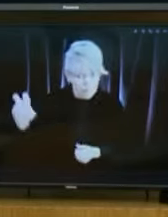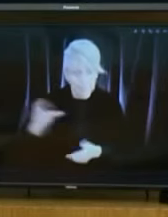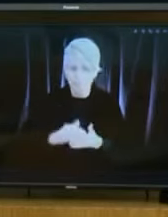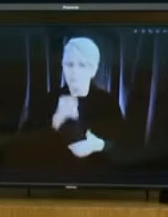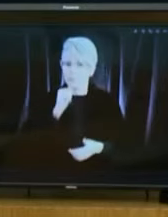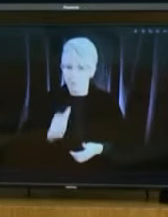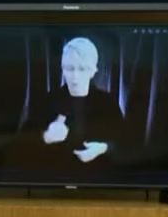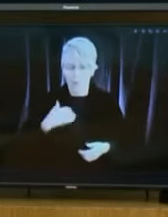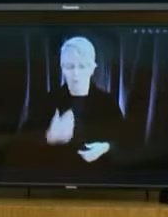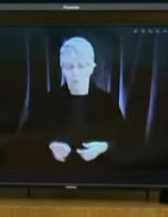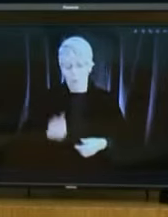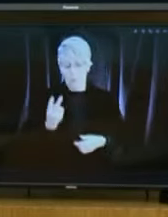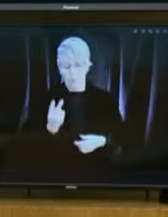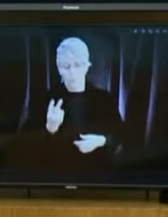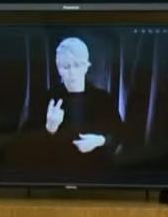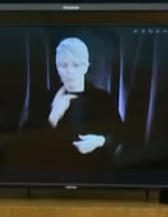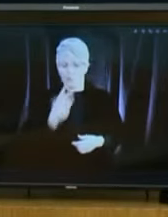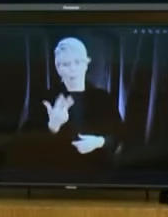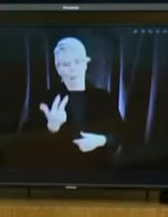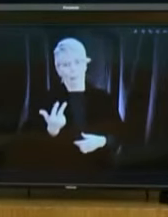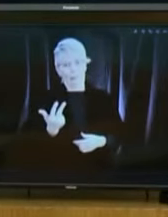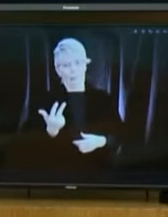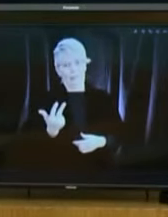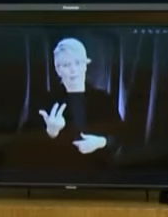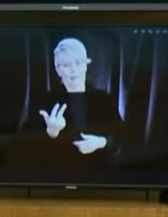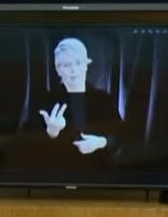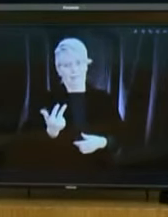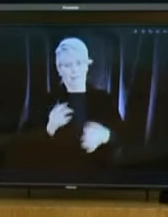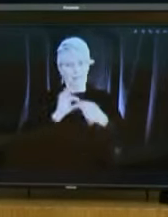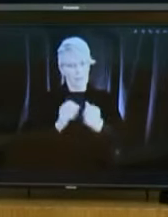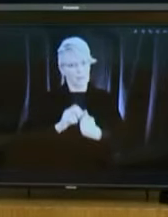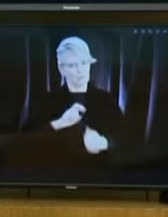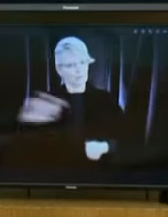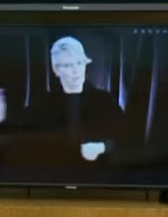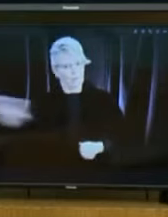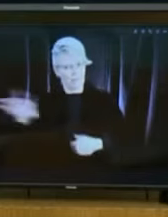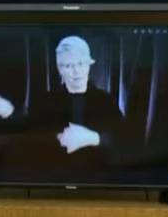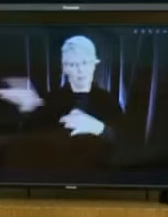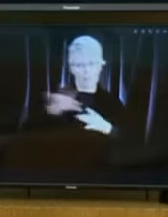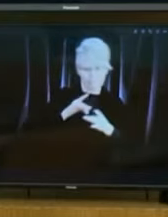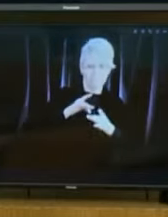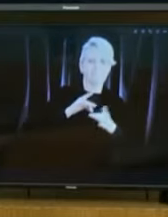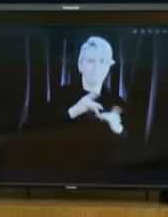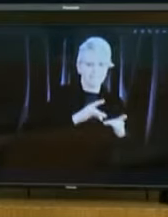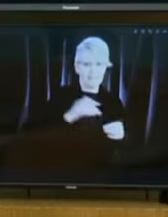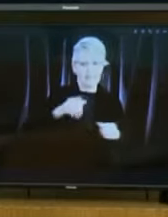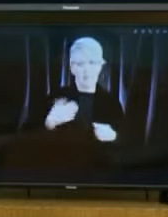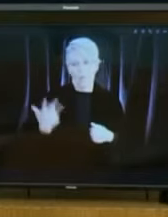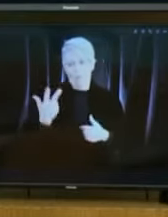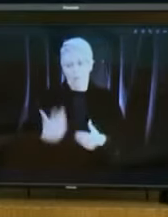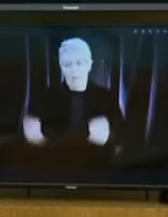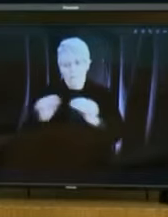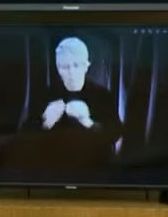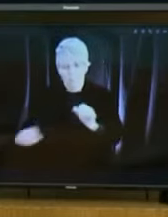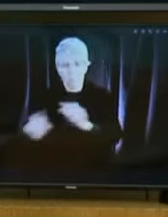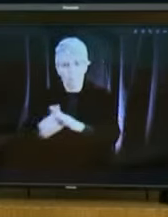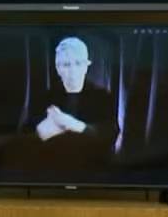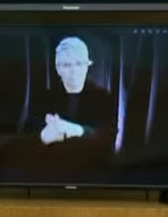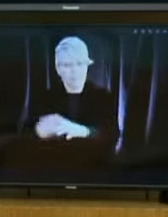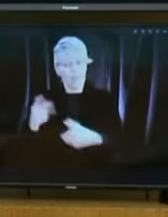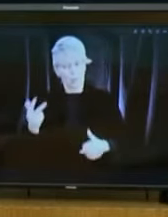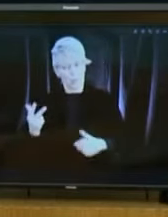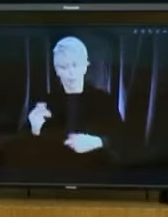of concern uh three actually initially linked to travel and now we have seen a further three um not linked to travel